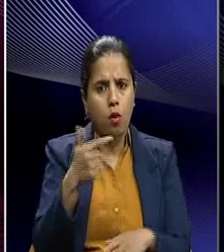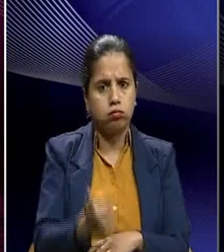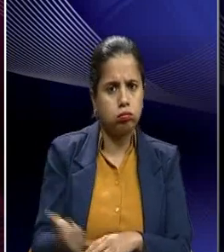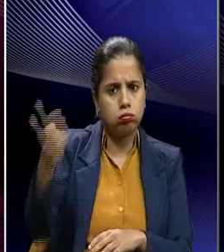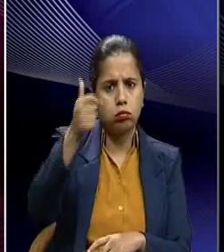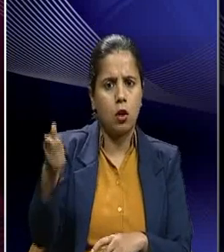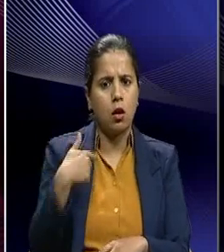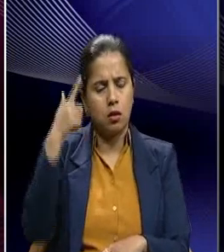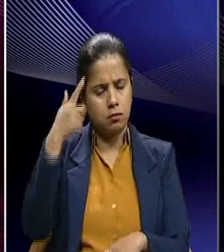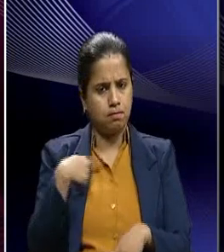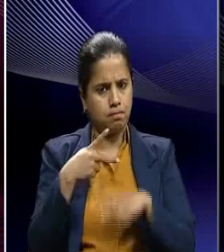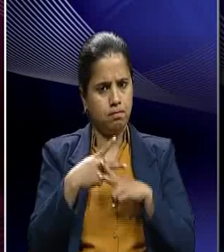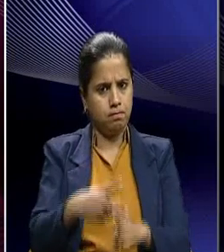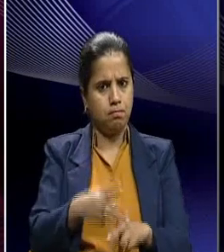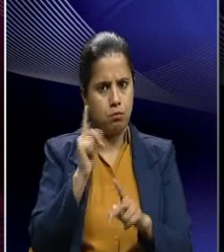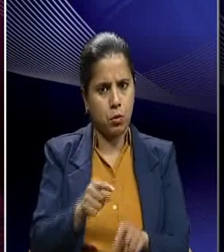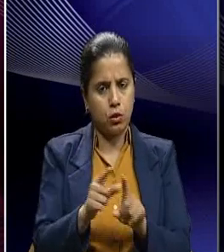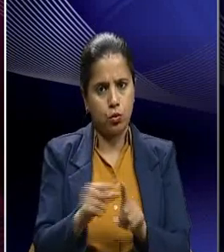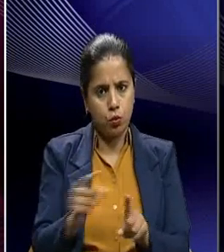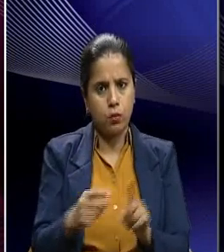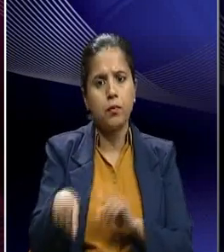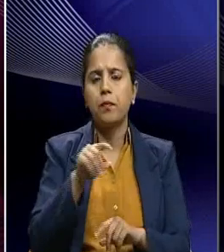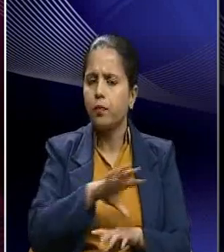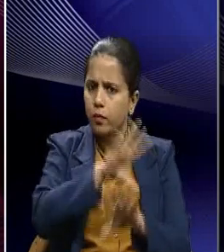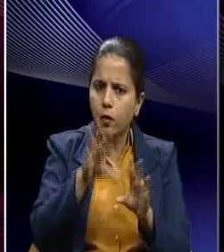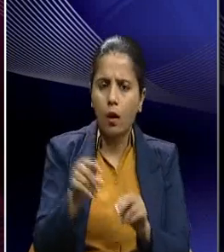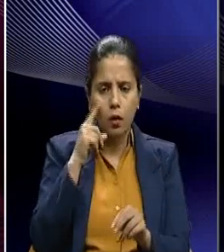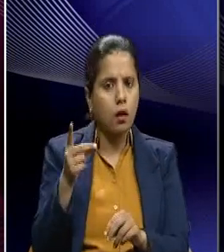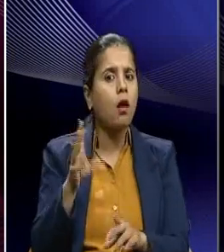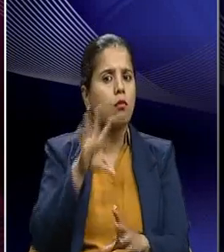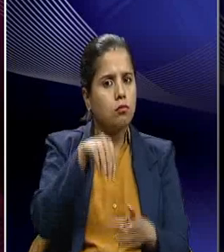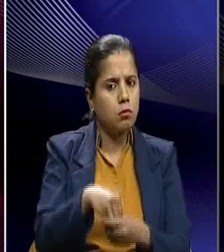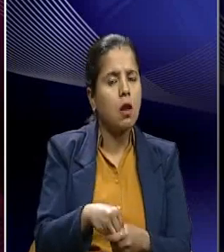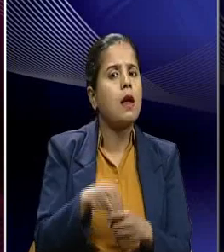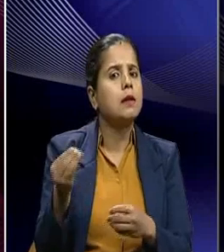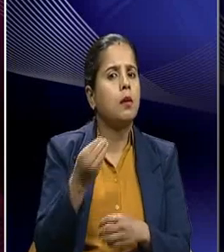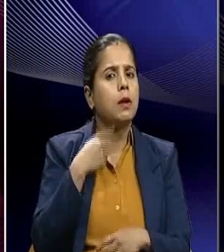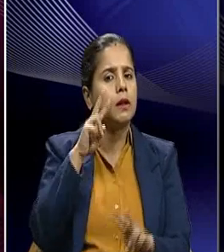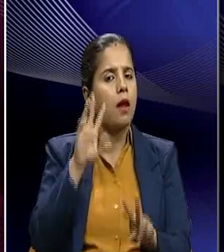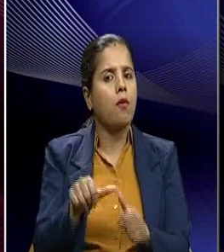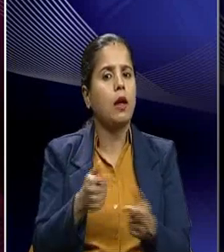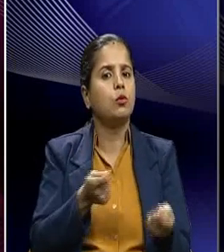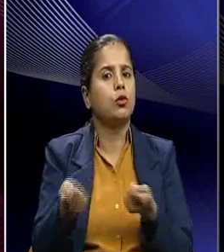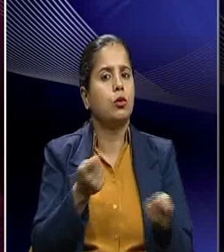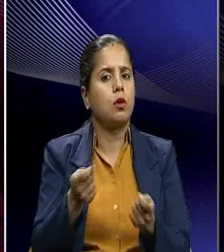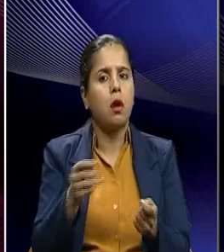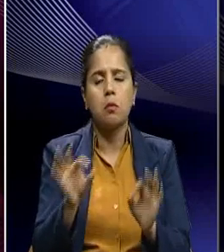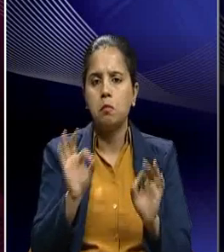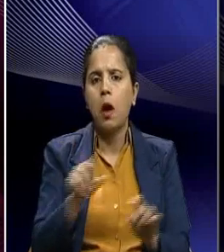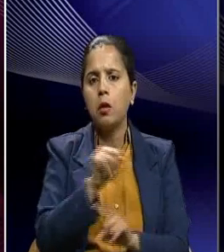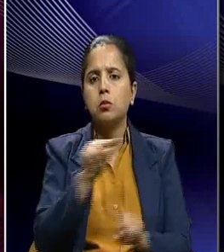firmness, all of them they contributed or some kind of a brought about an administrative efficiency